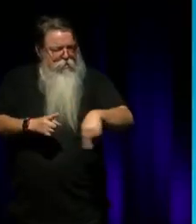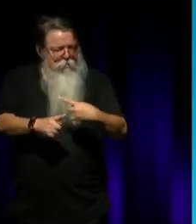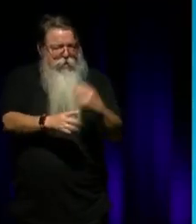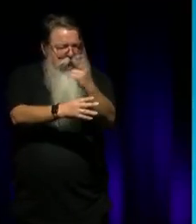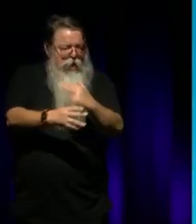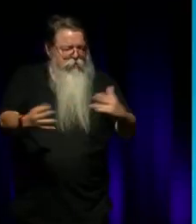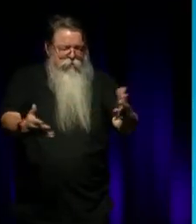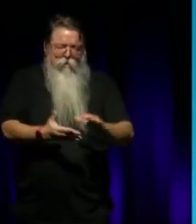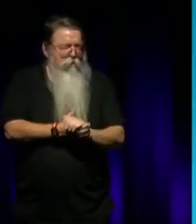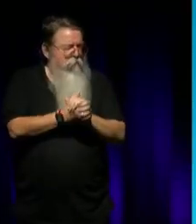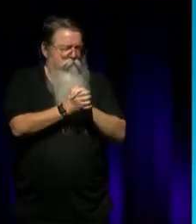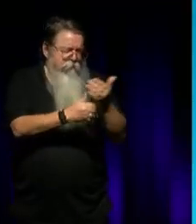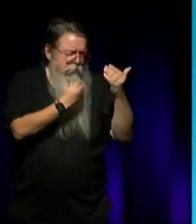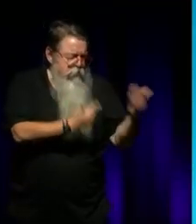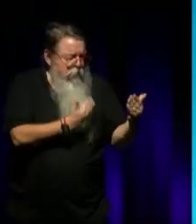you, Stephen.